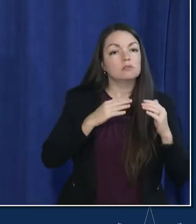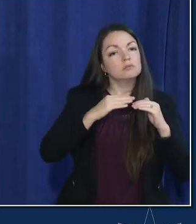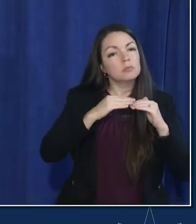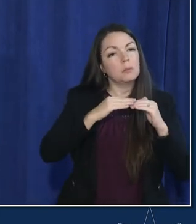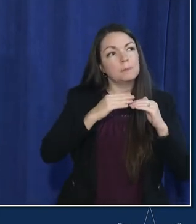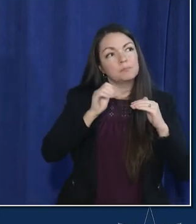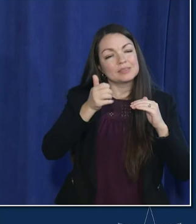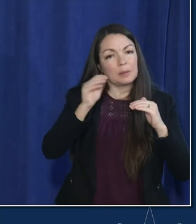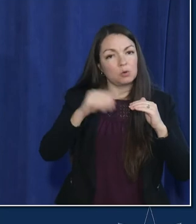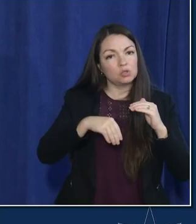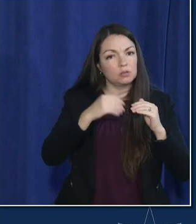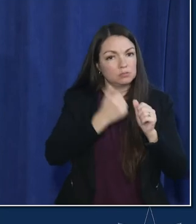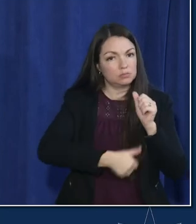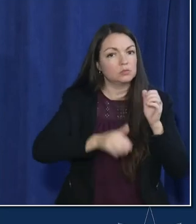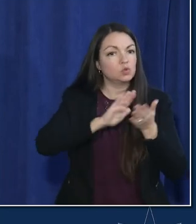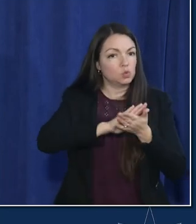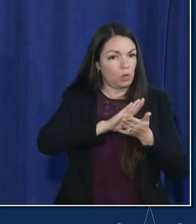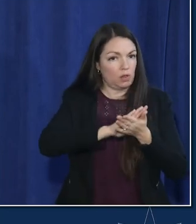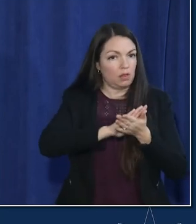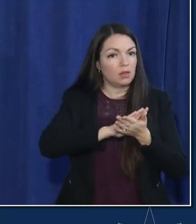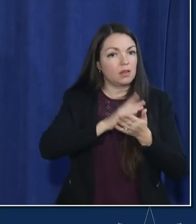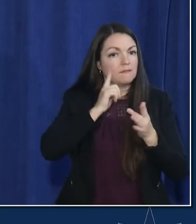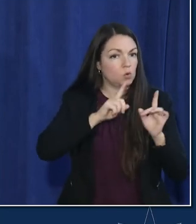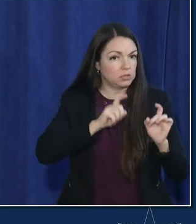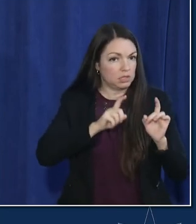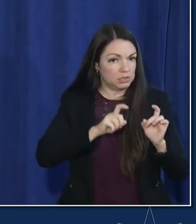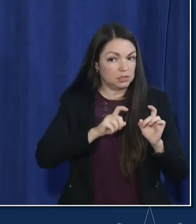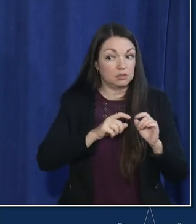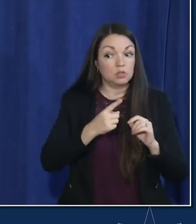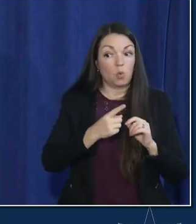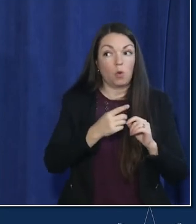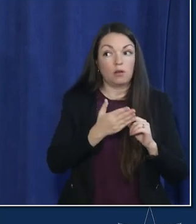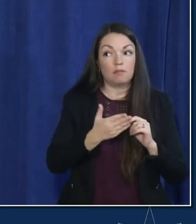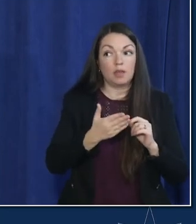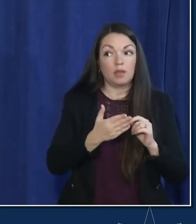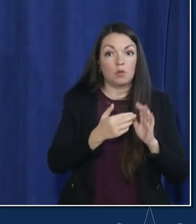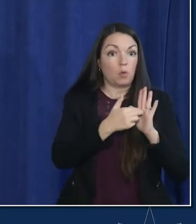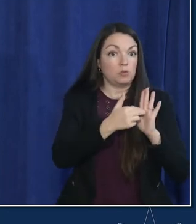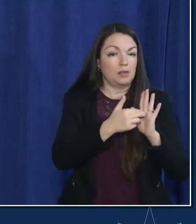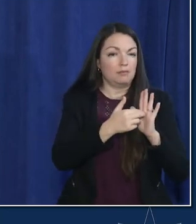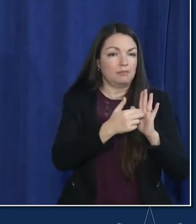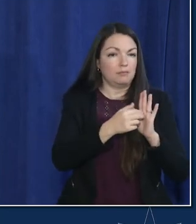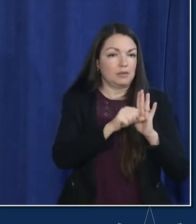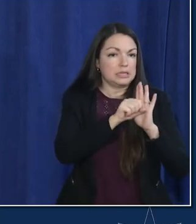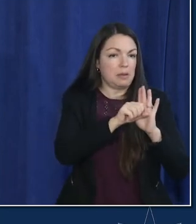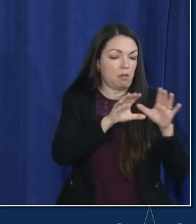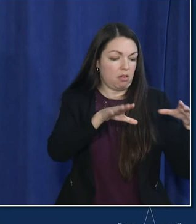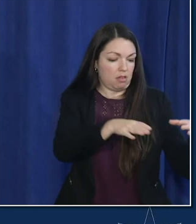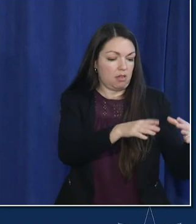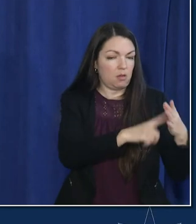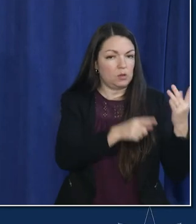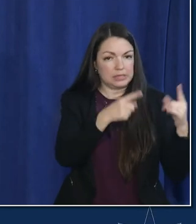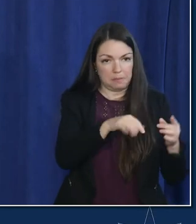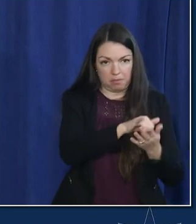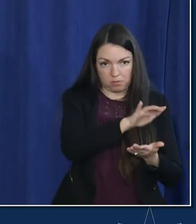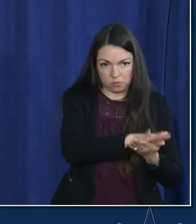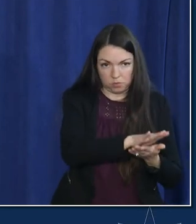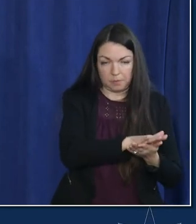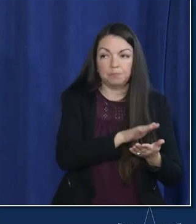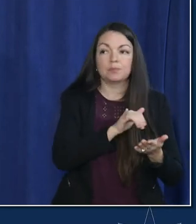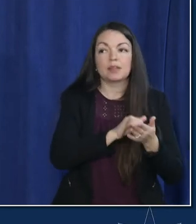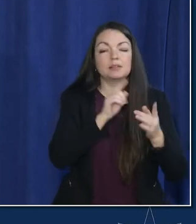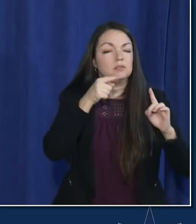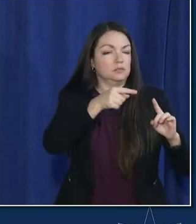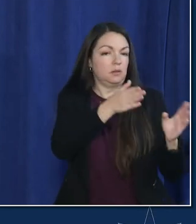school because that's again uh so one of the markers to get at least a representative sample of what's happening in the school so that's where we're going to be going